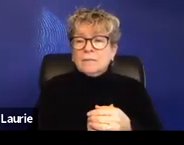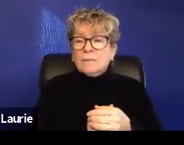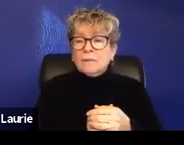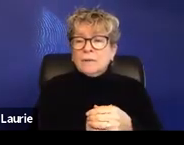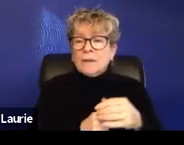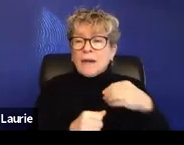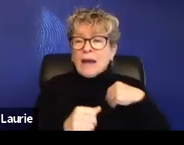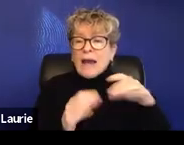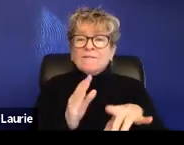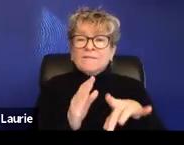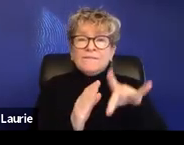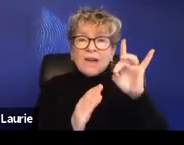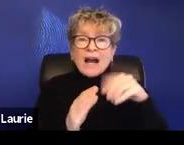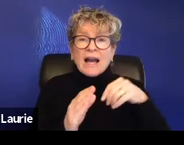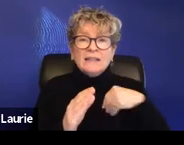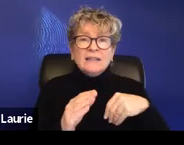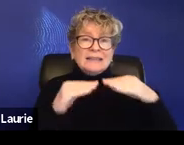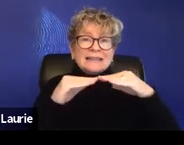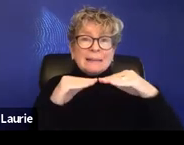are addressed. Um,